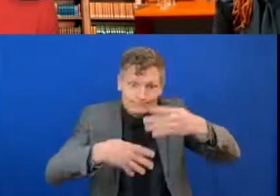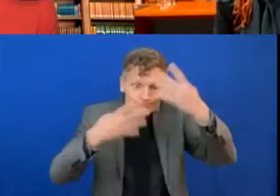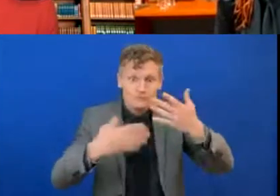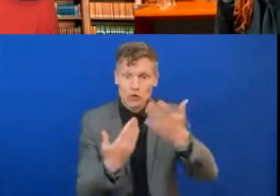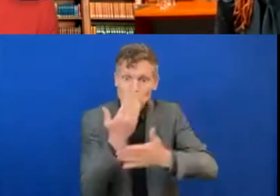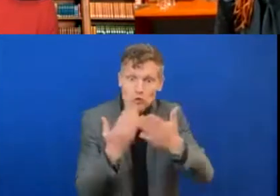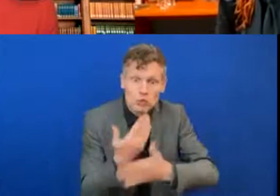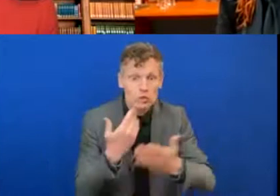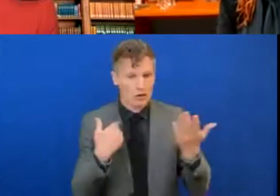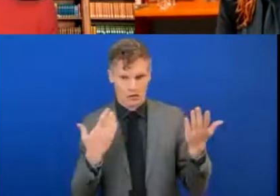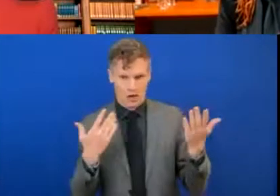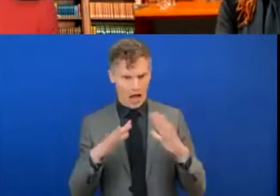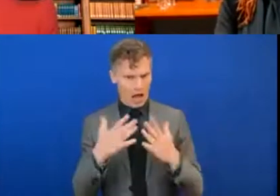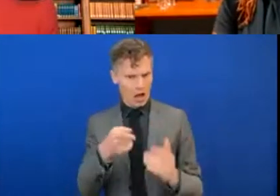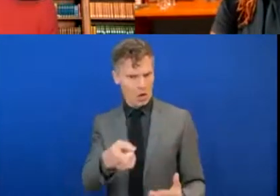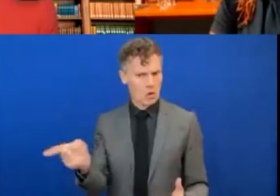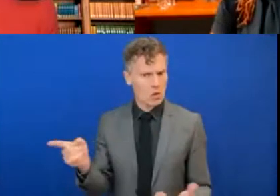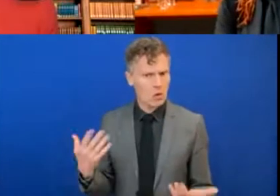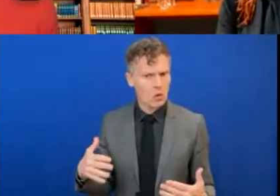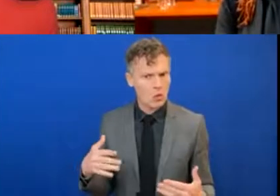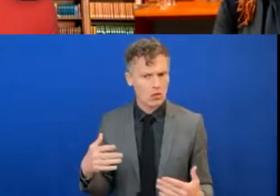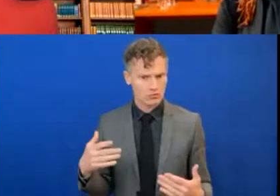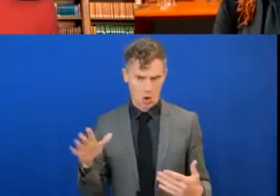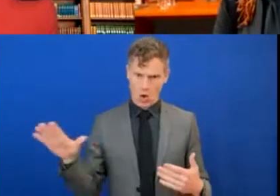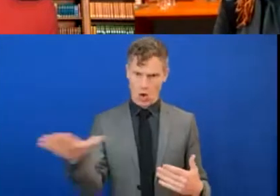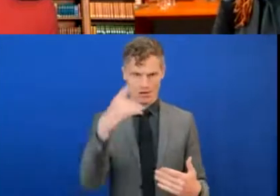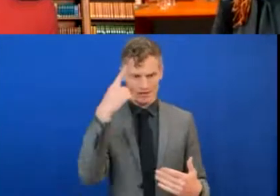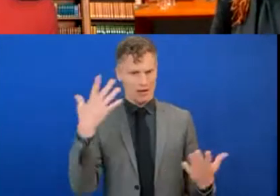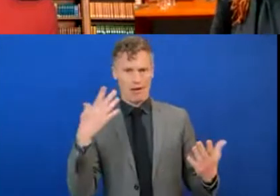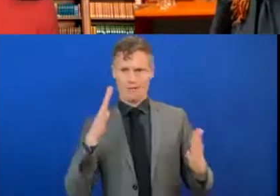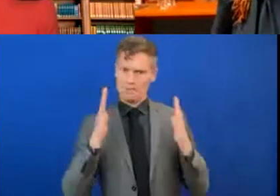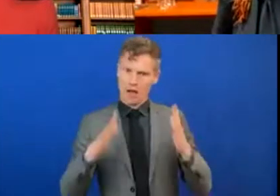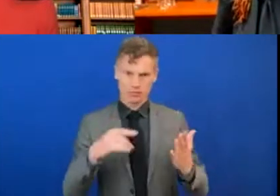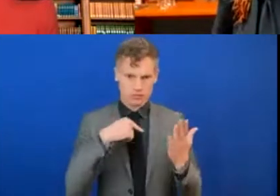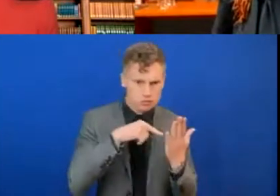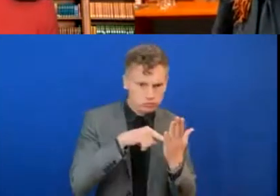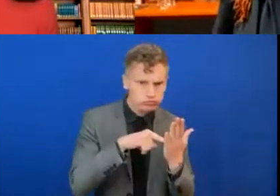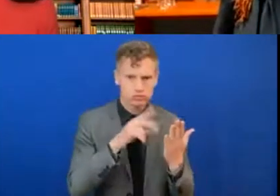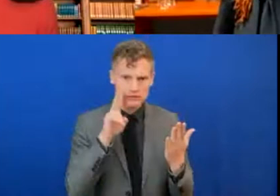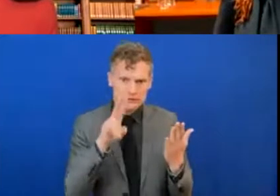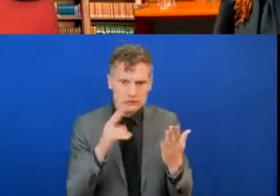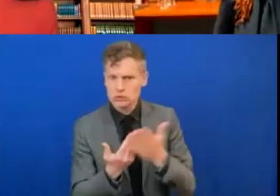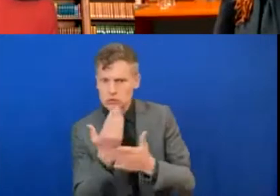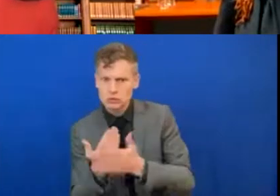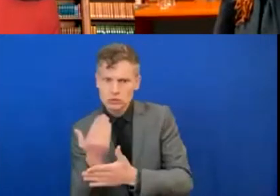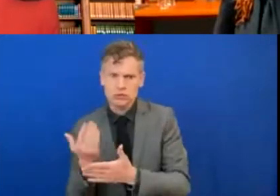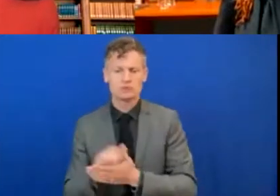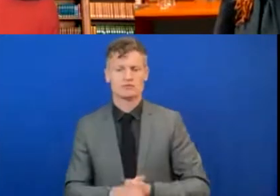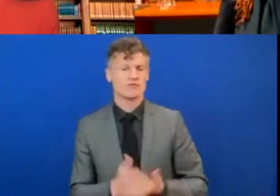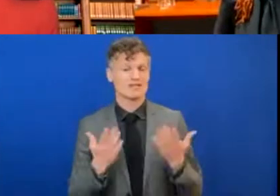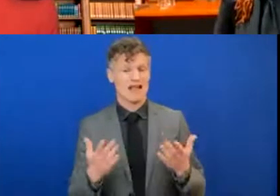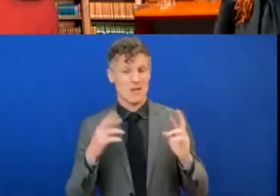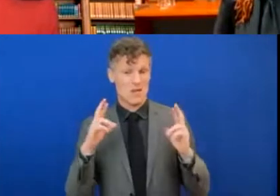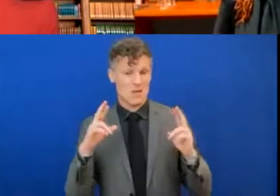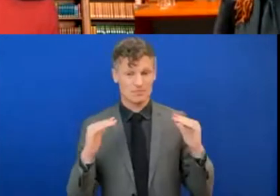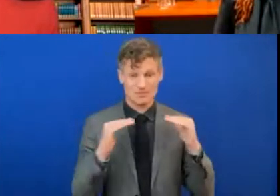all have to roll up our sleeves. In Generation Equality, we are hoping that many of you will be with us, where we are intending